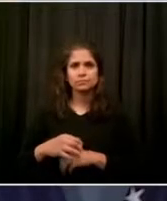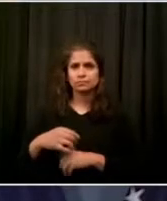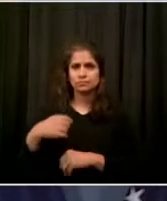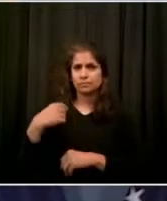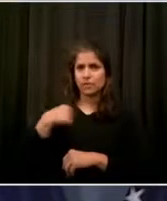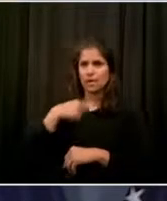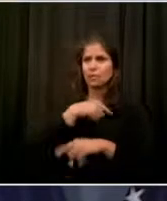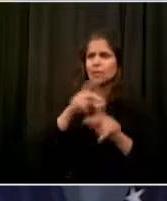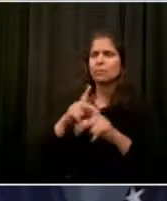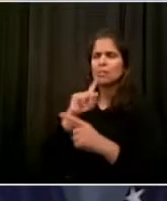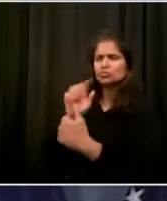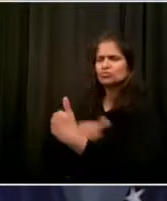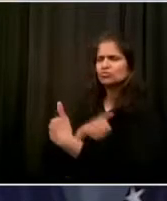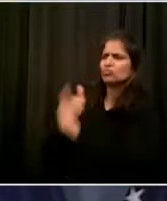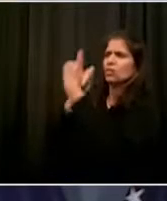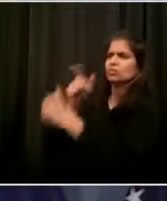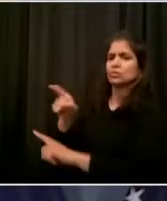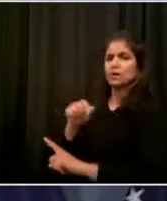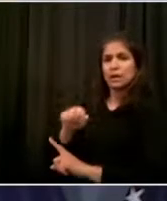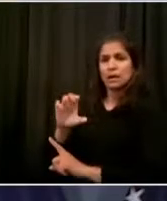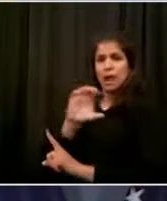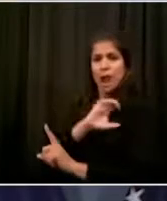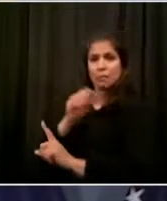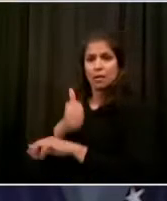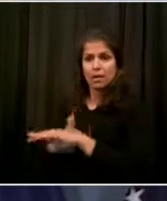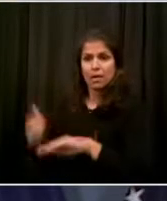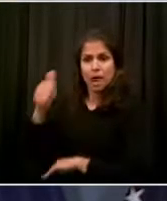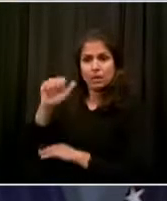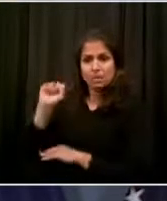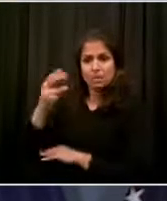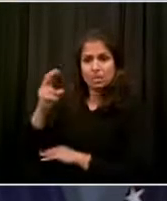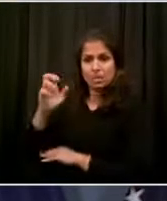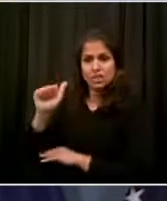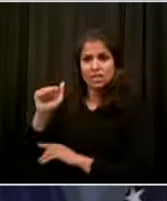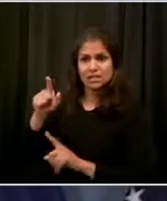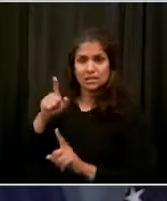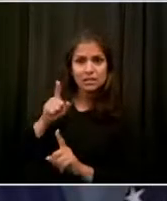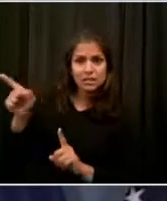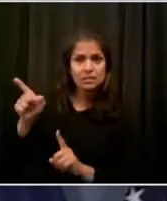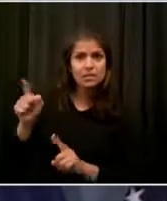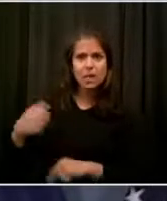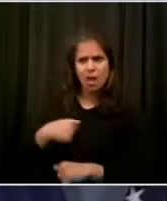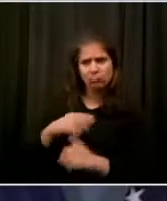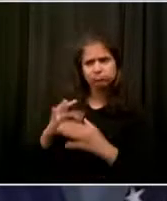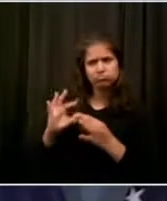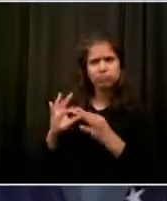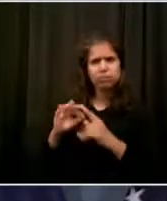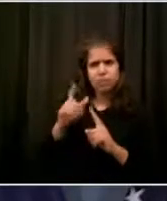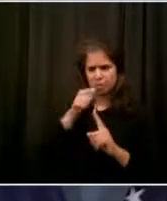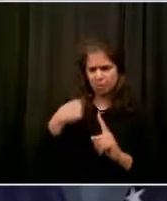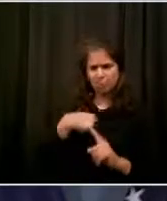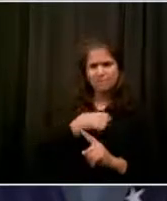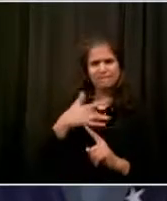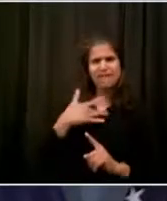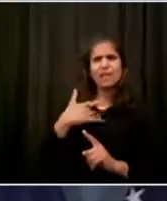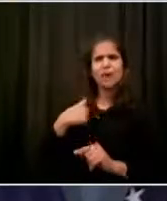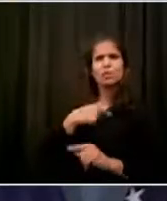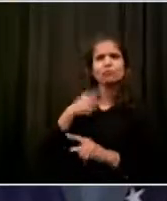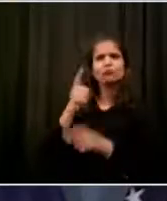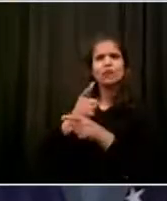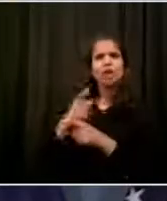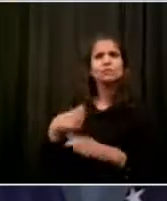gasoline. Yesterday, I believe the Post reported that the gun was seized hours before the protest at a separate location